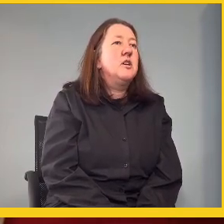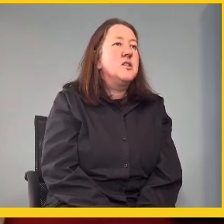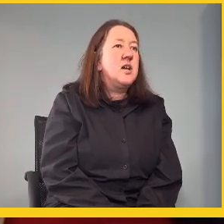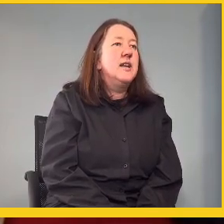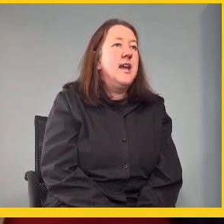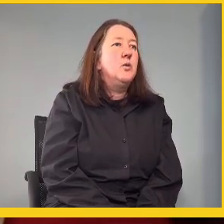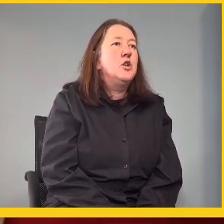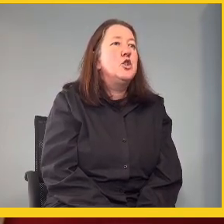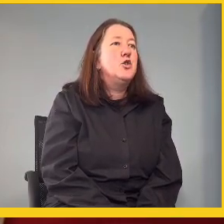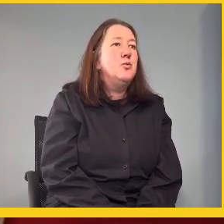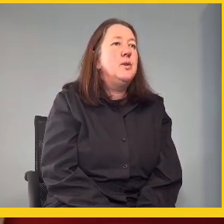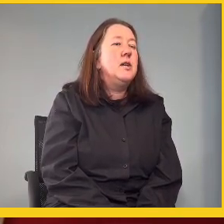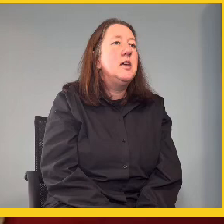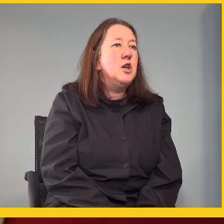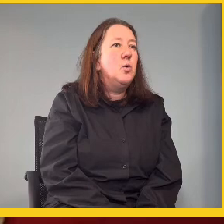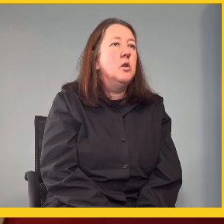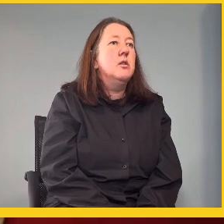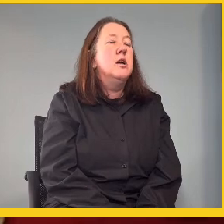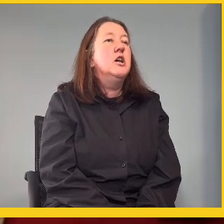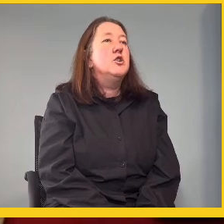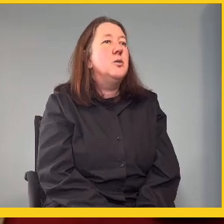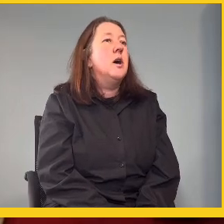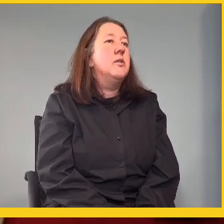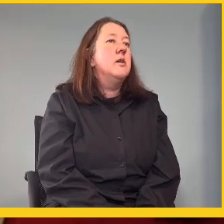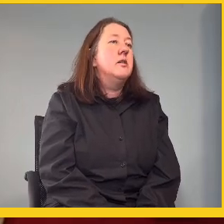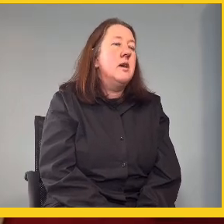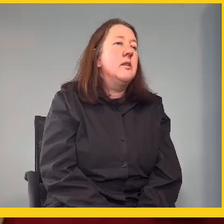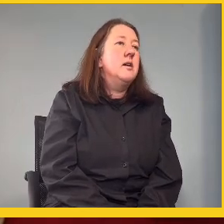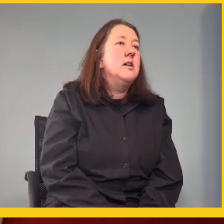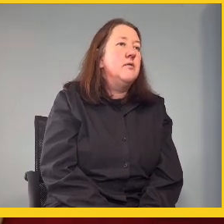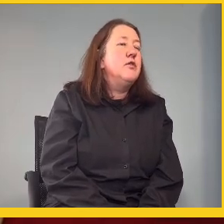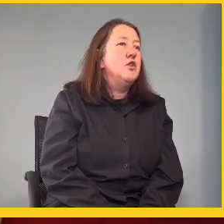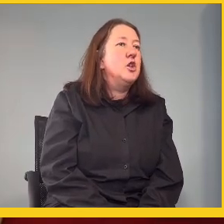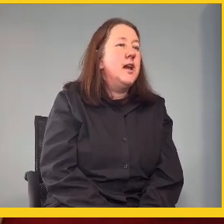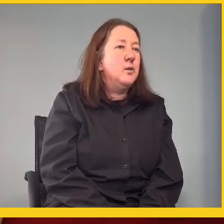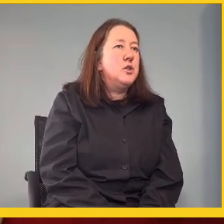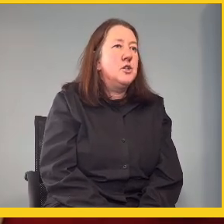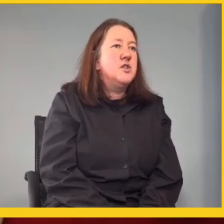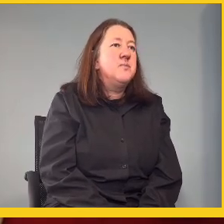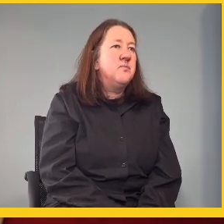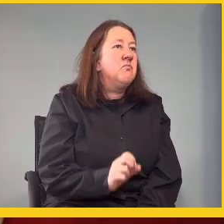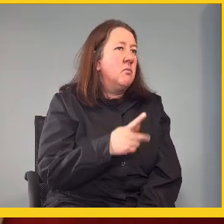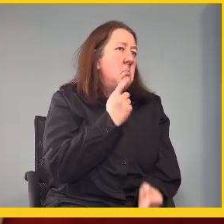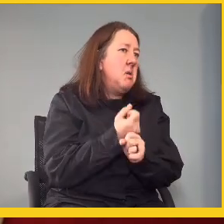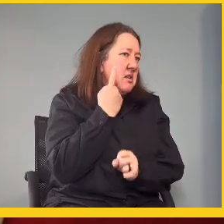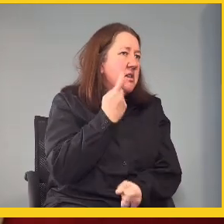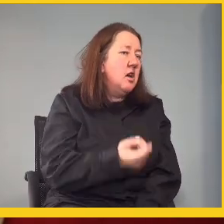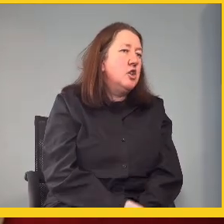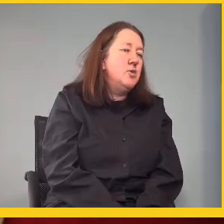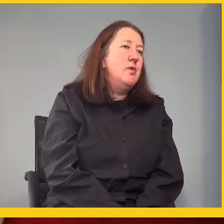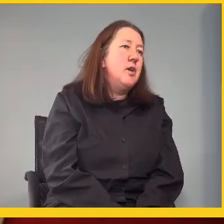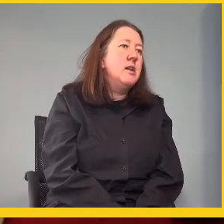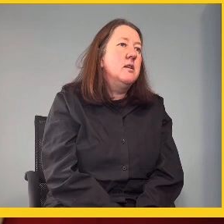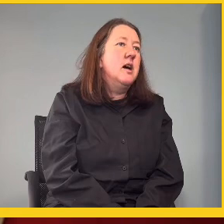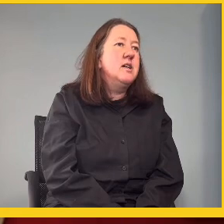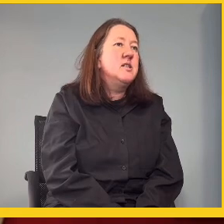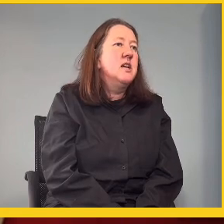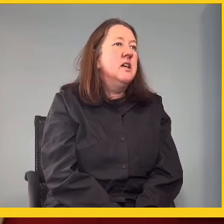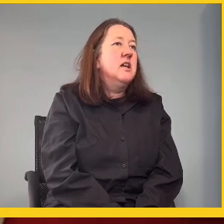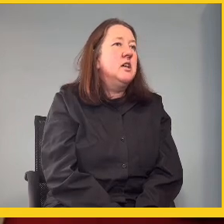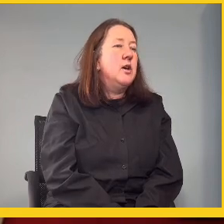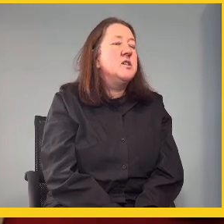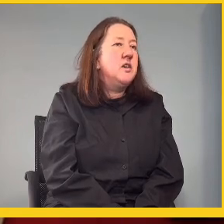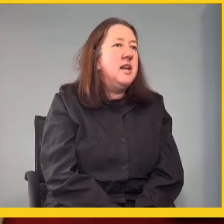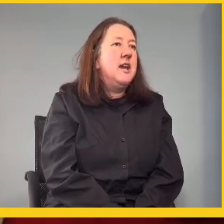South African sign language to be equal to other, the other 11 official languages. Which makes sense. Yeah. To be recognized